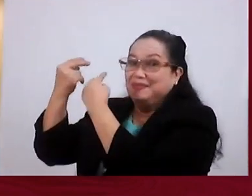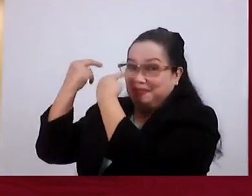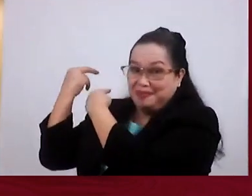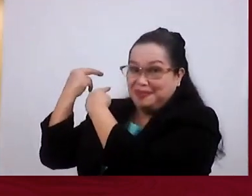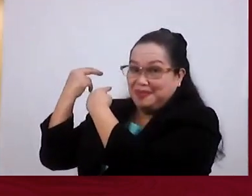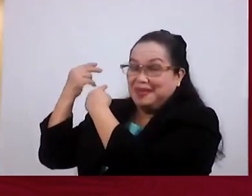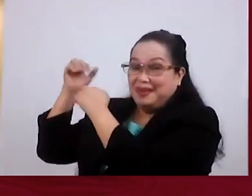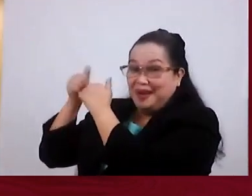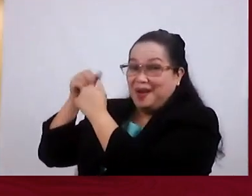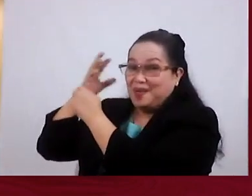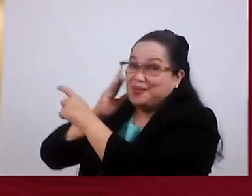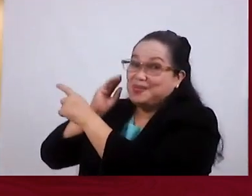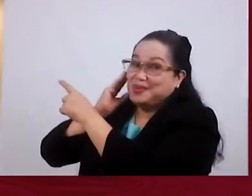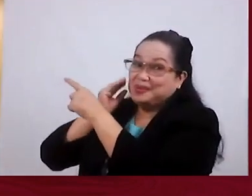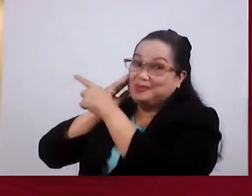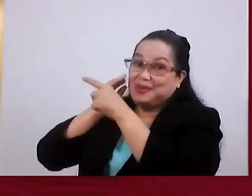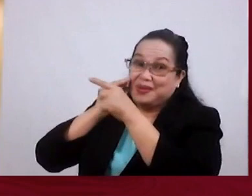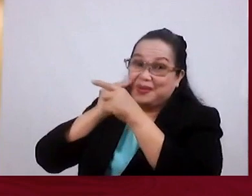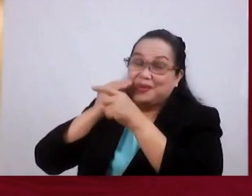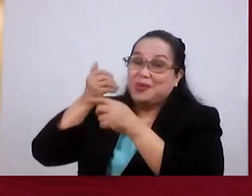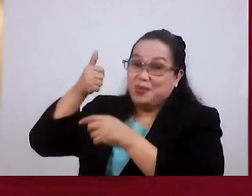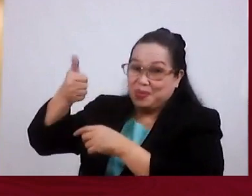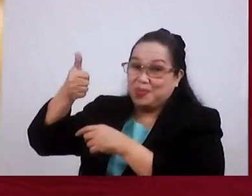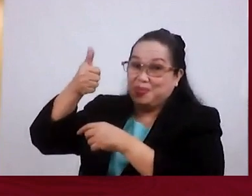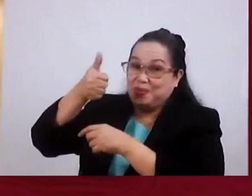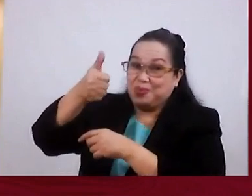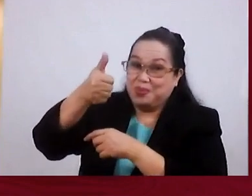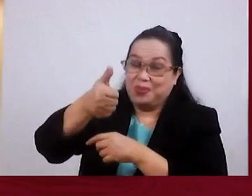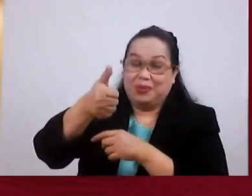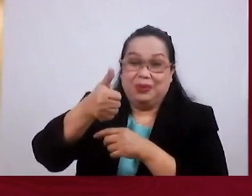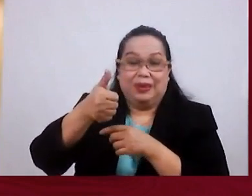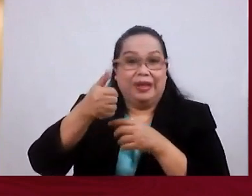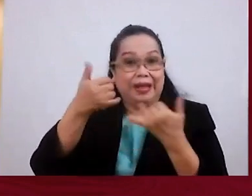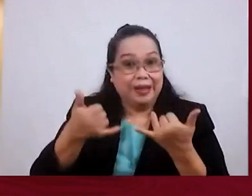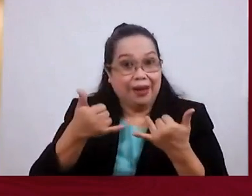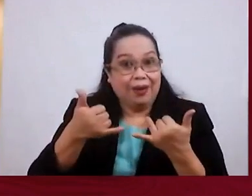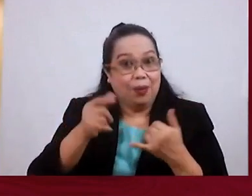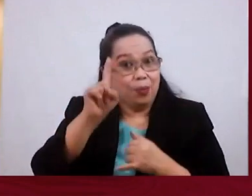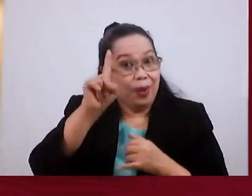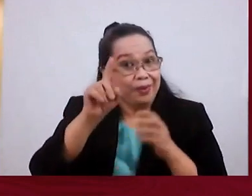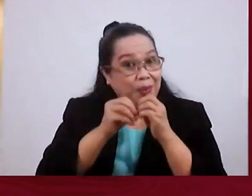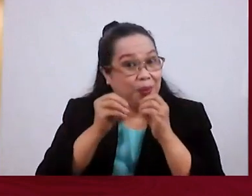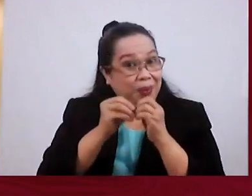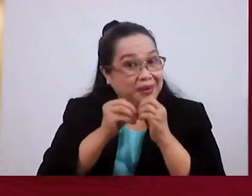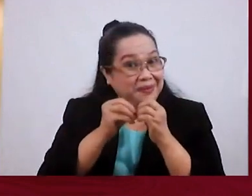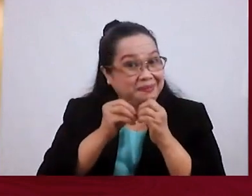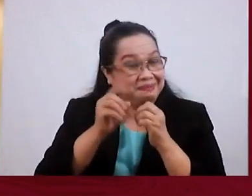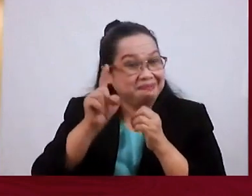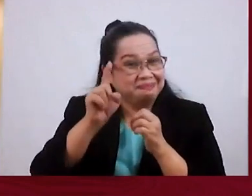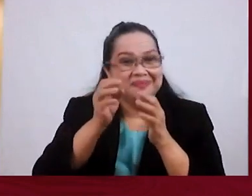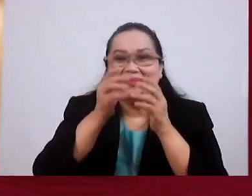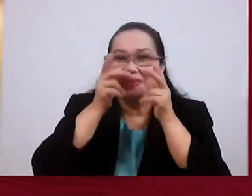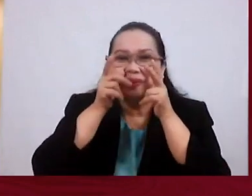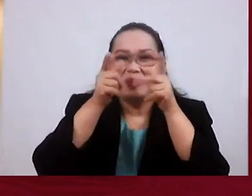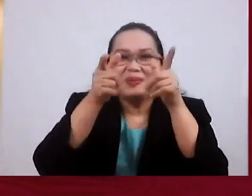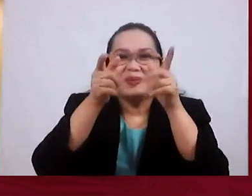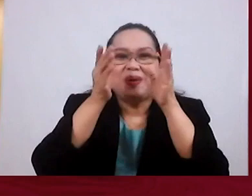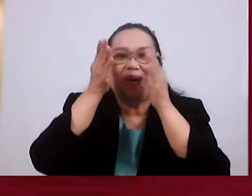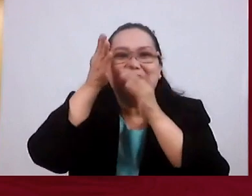Look At How You Started You Started Well You Started Right Now Says One More Look Forward